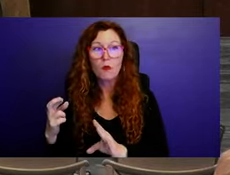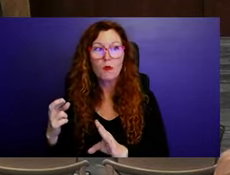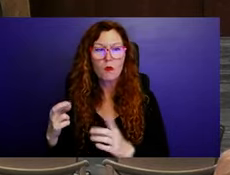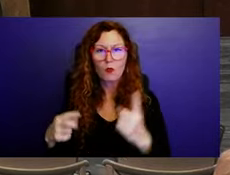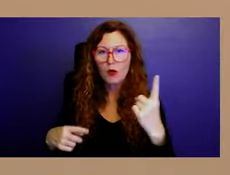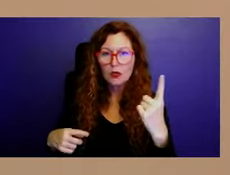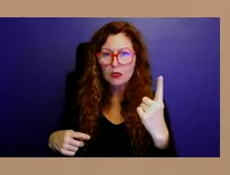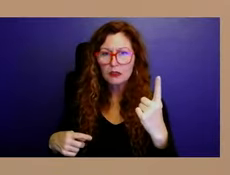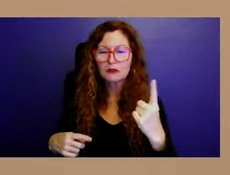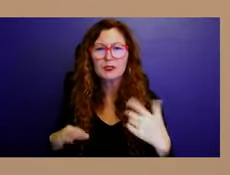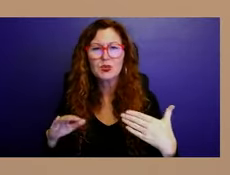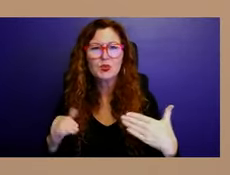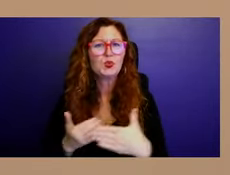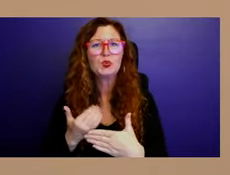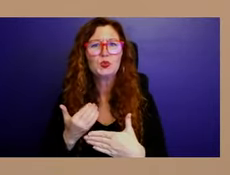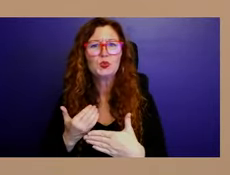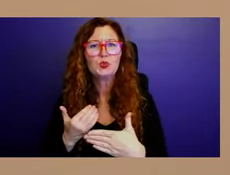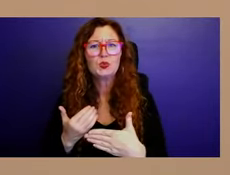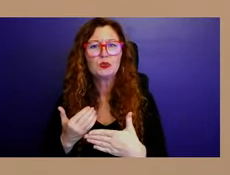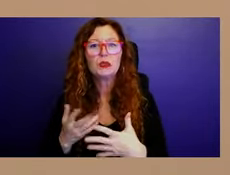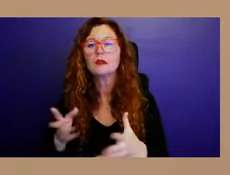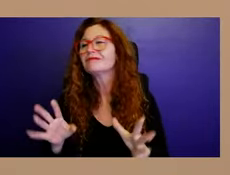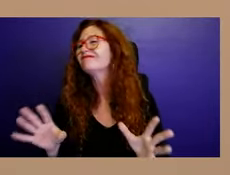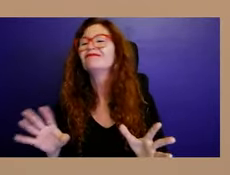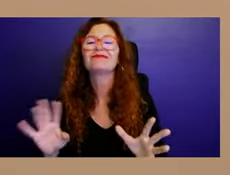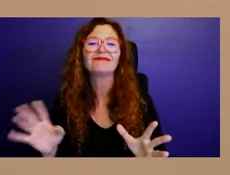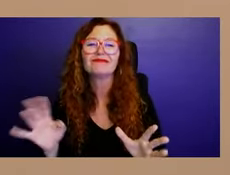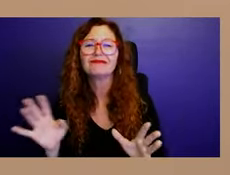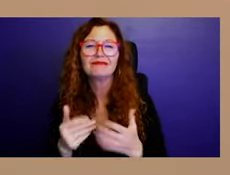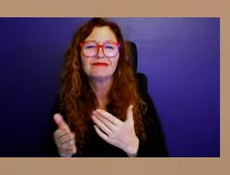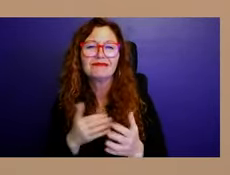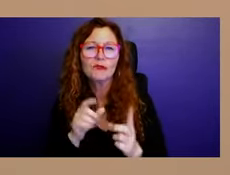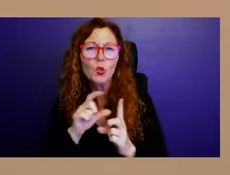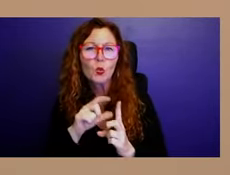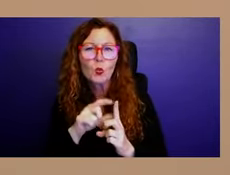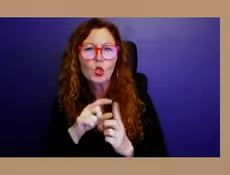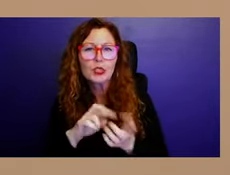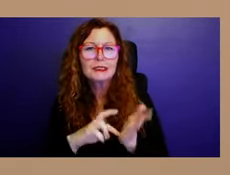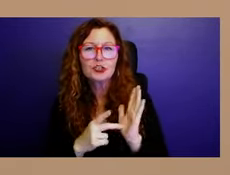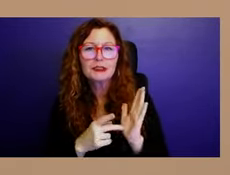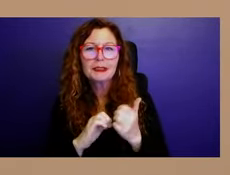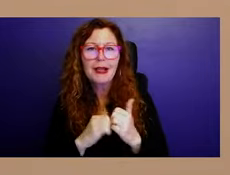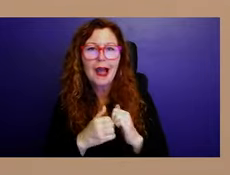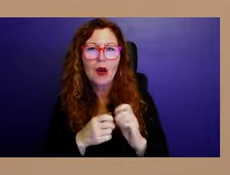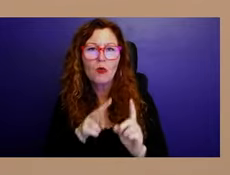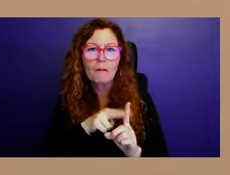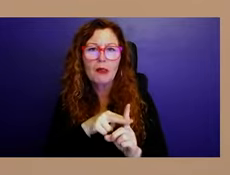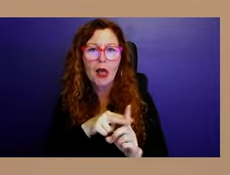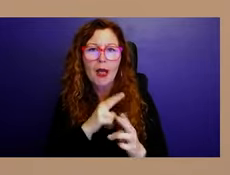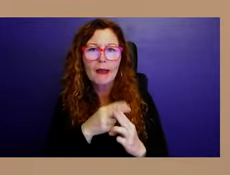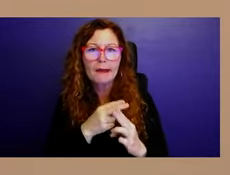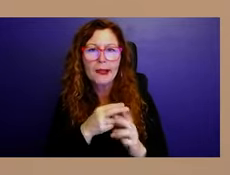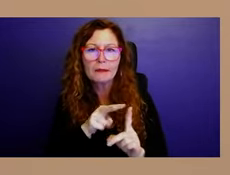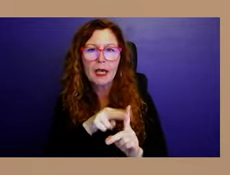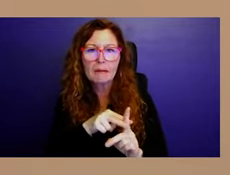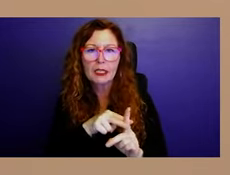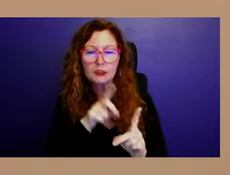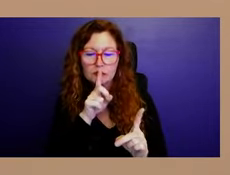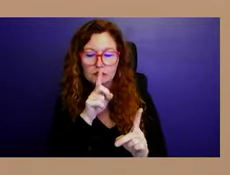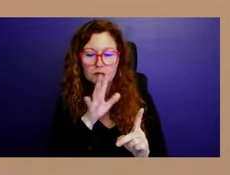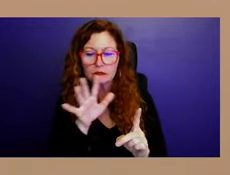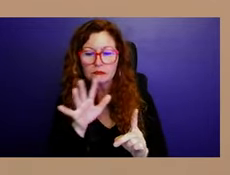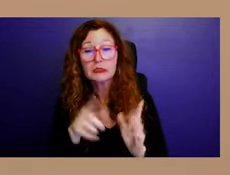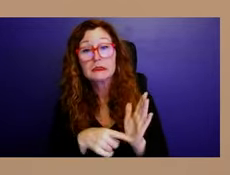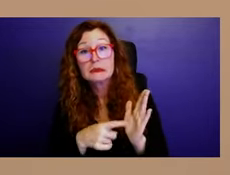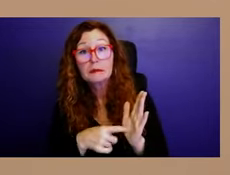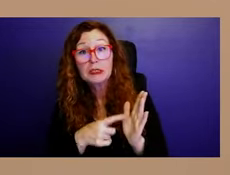site plan. That's the application type. So there, there wasn't a prior plan. It's just the, uh, as opposed to a site plan modification, which would come in if